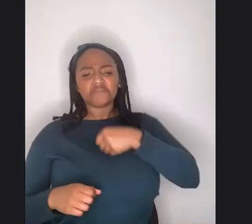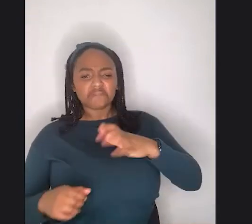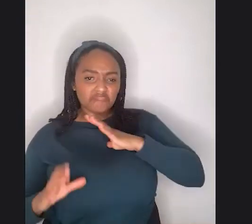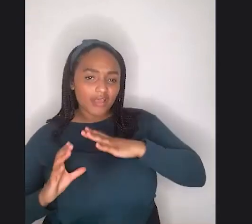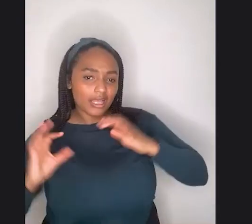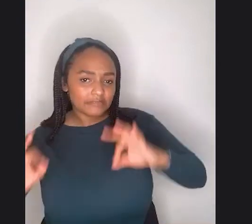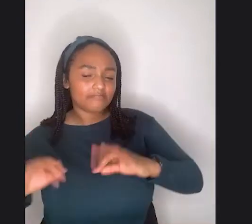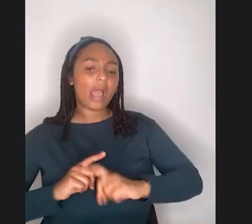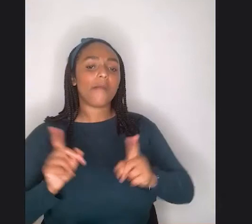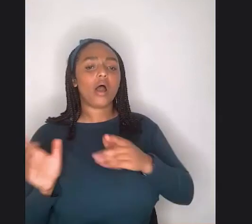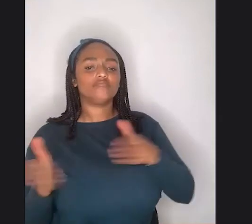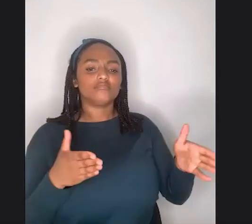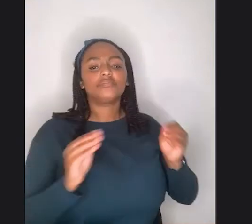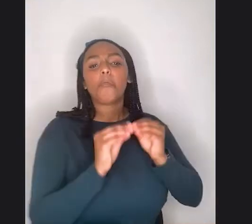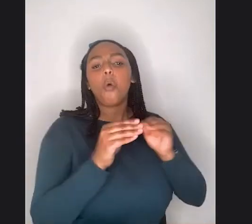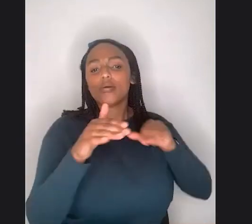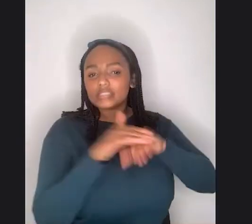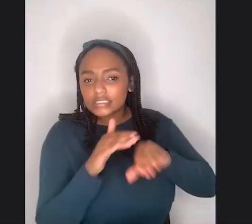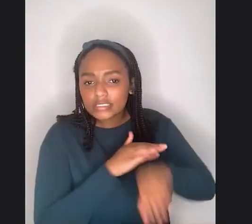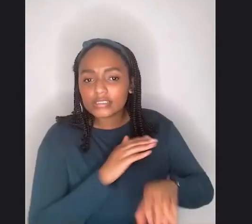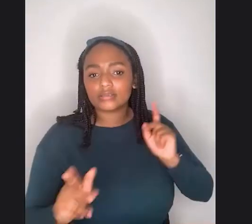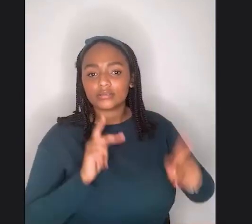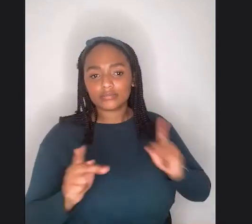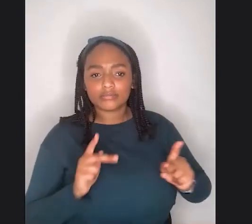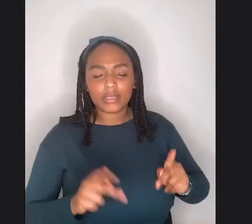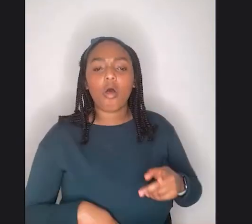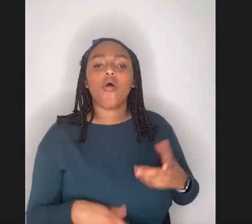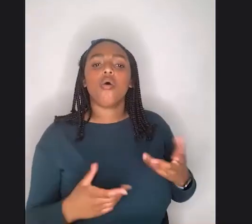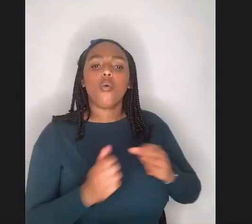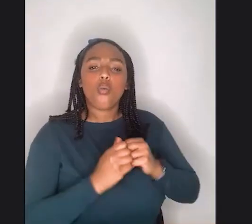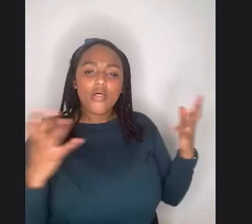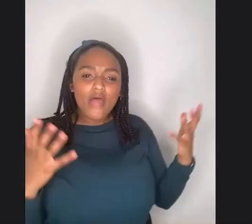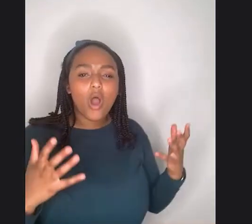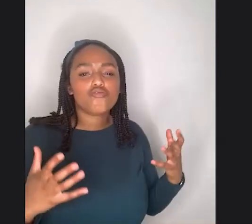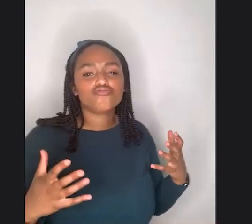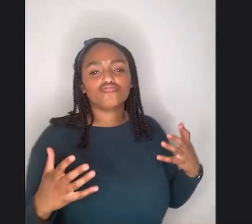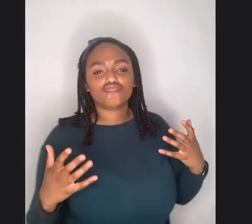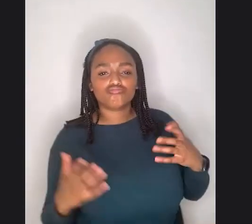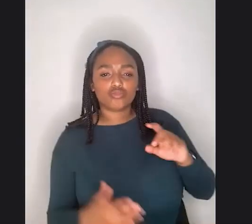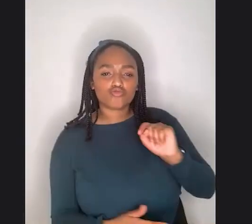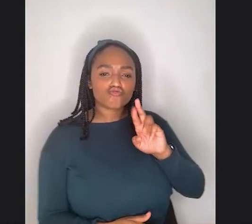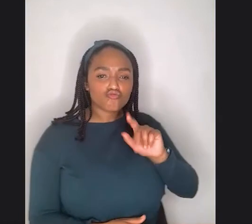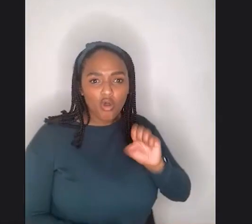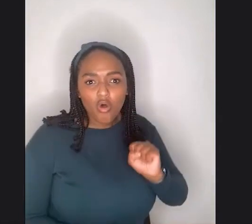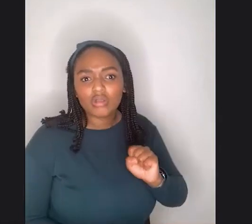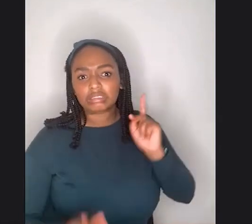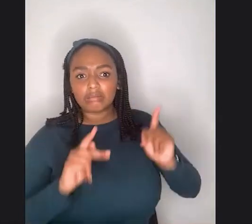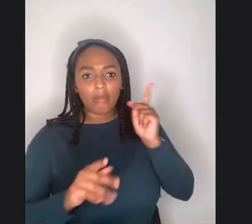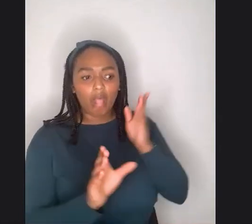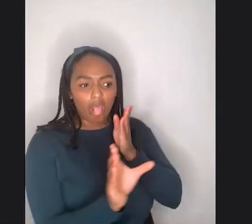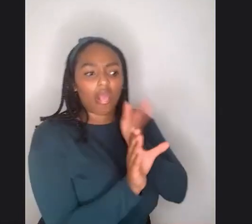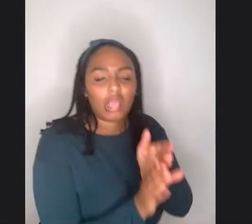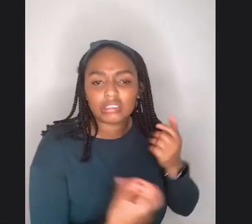more accessible for people without the perils of trolls and stuff like that. that's just stuff in the works that I'm considering.